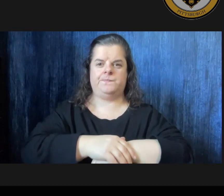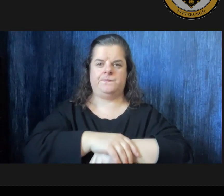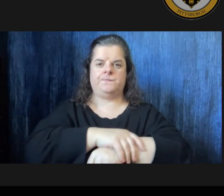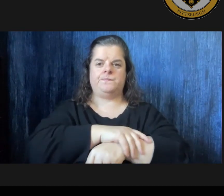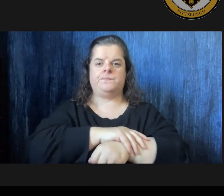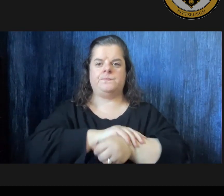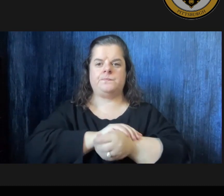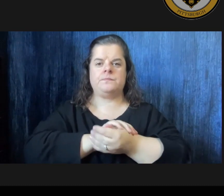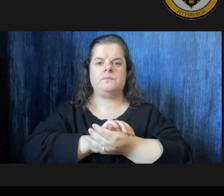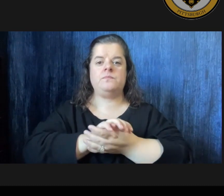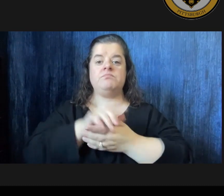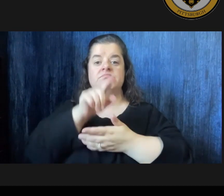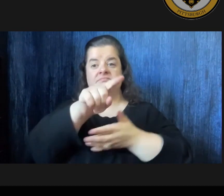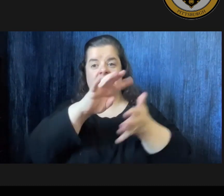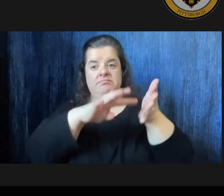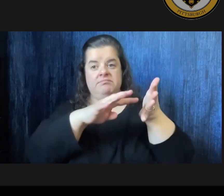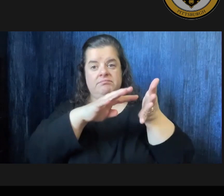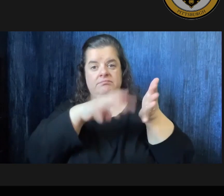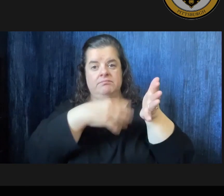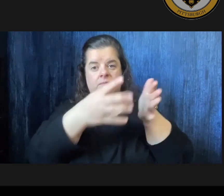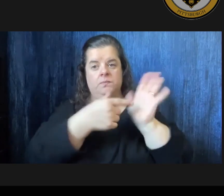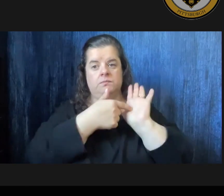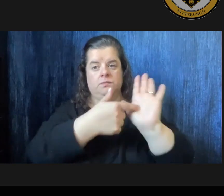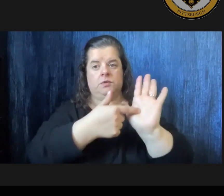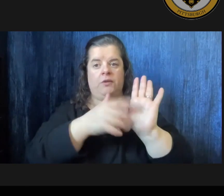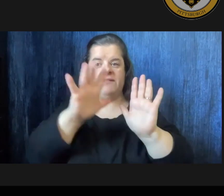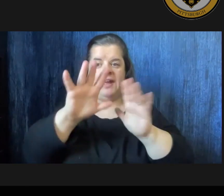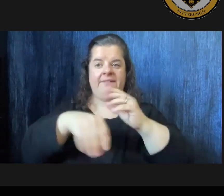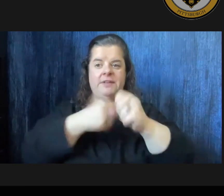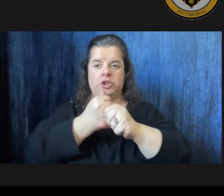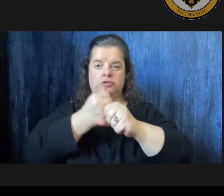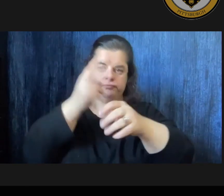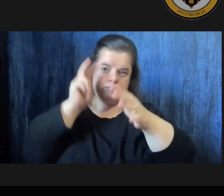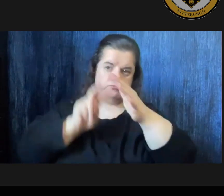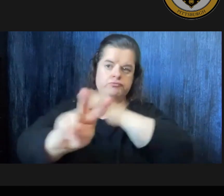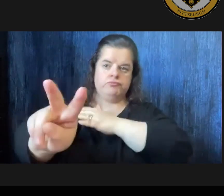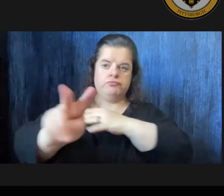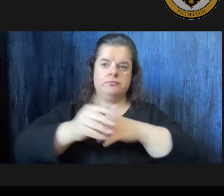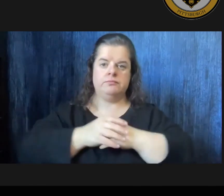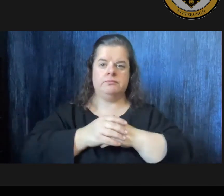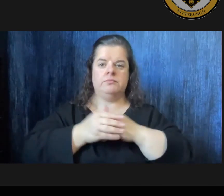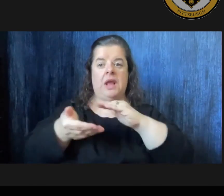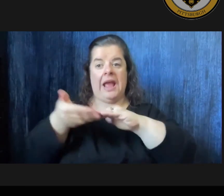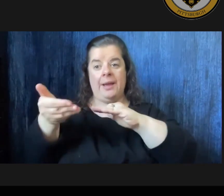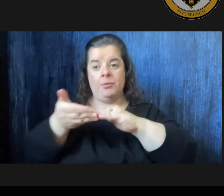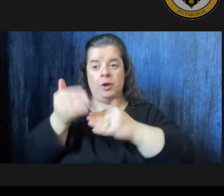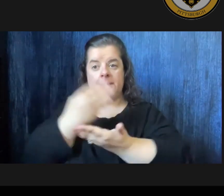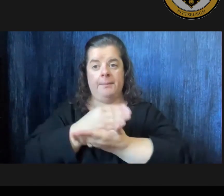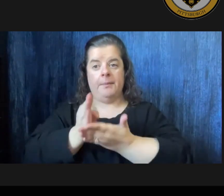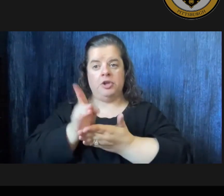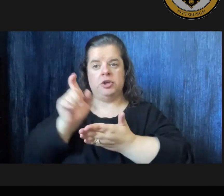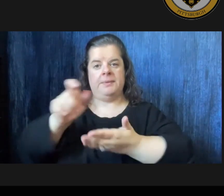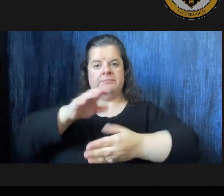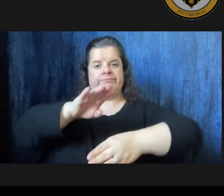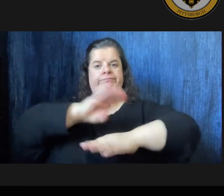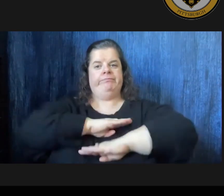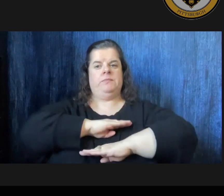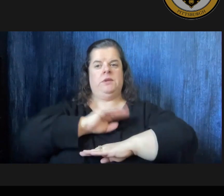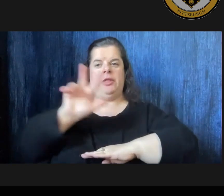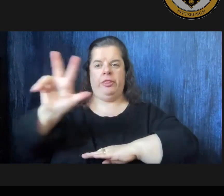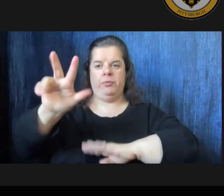on this slide you see the five-year forecast the operating budget must meet three legal